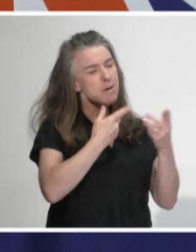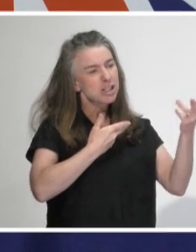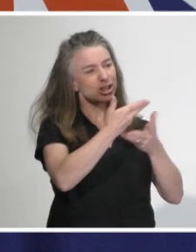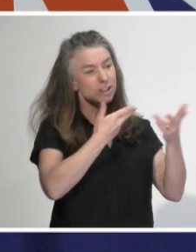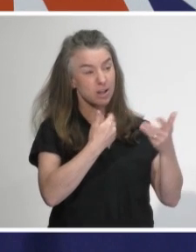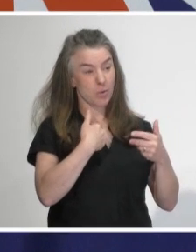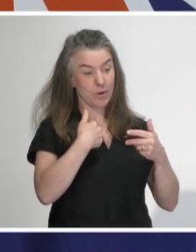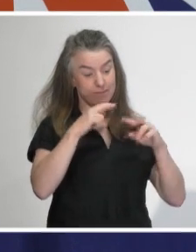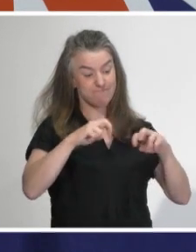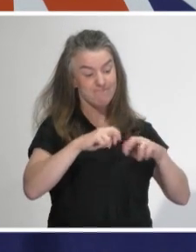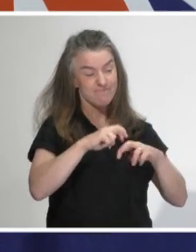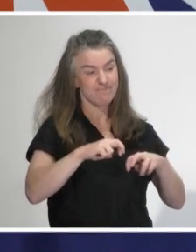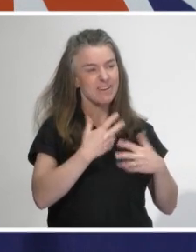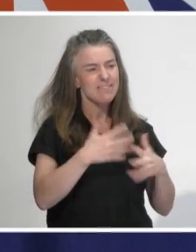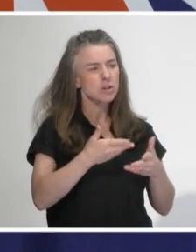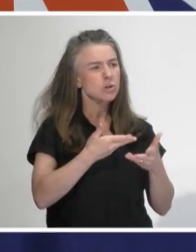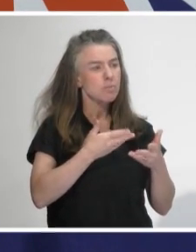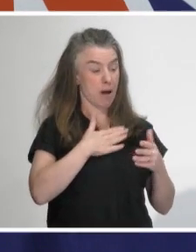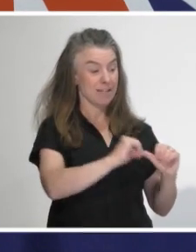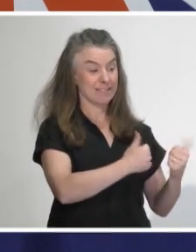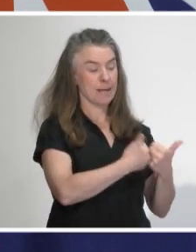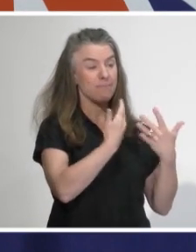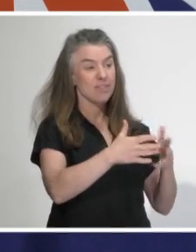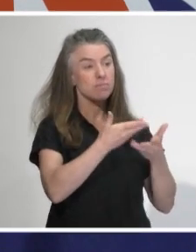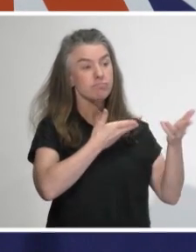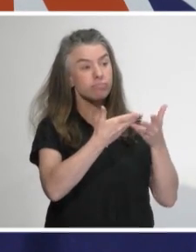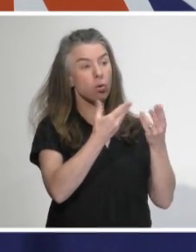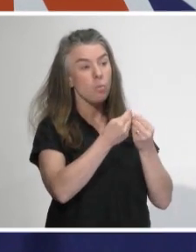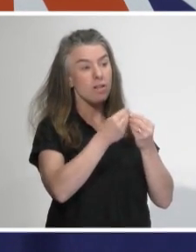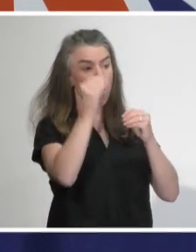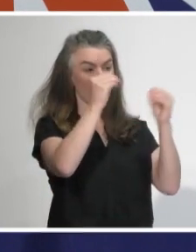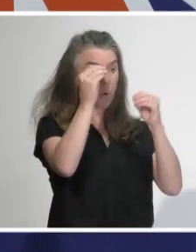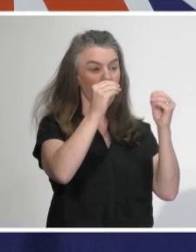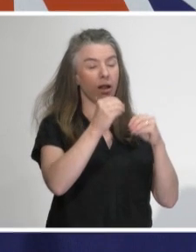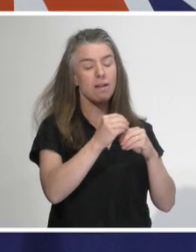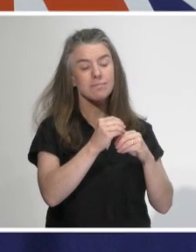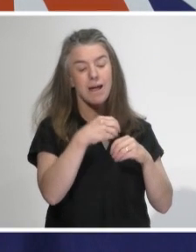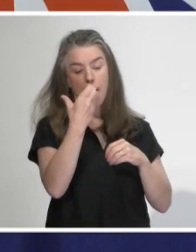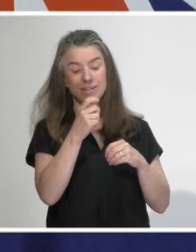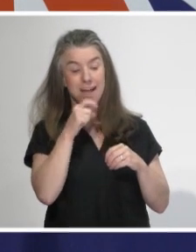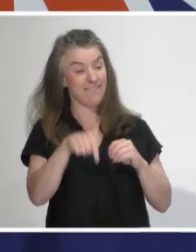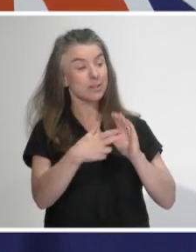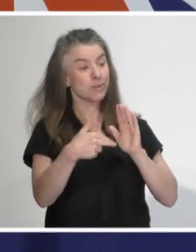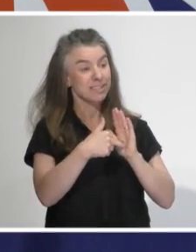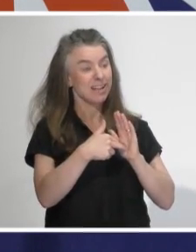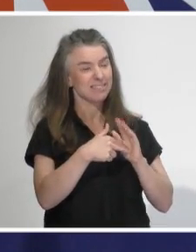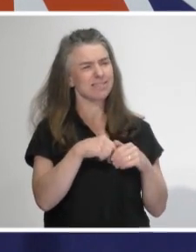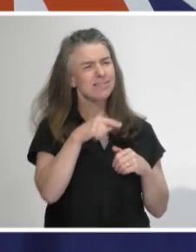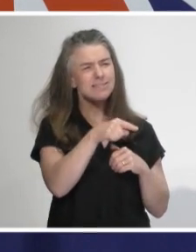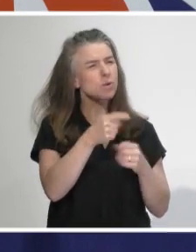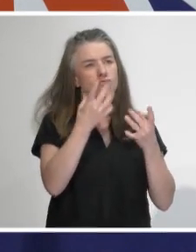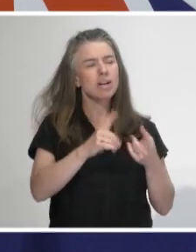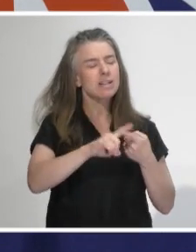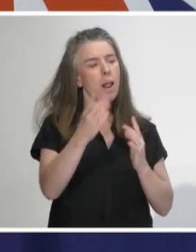yes, we're following and we've actually talked with, or my team have talked with the local Google and Apple folk about the work they're doing. That won't be available till